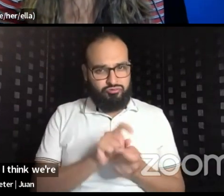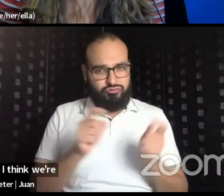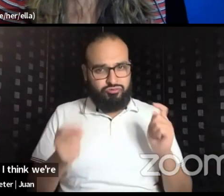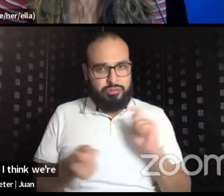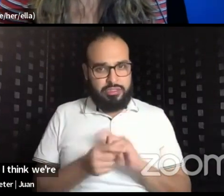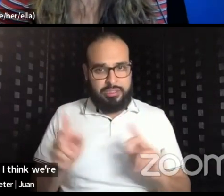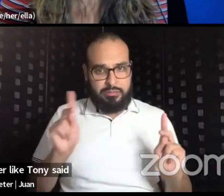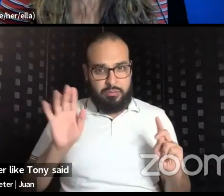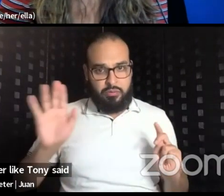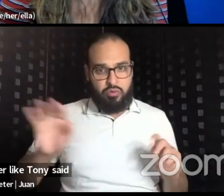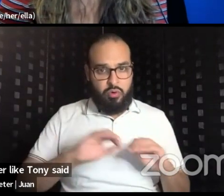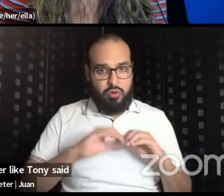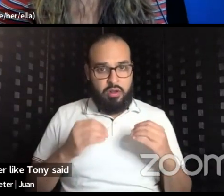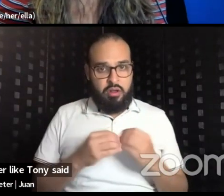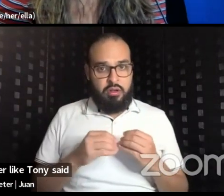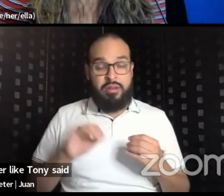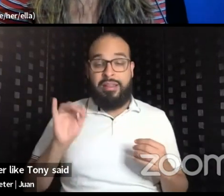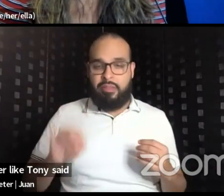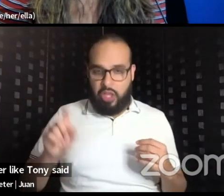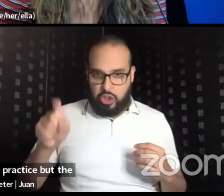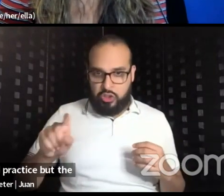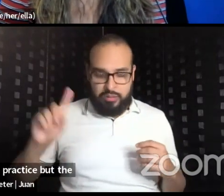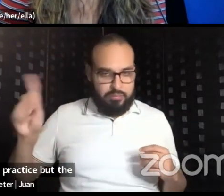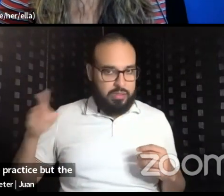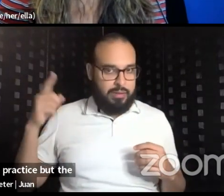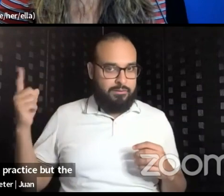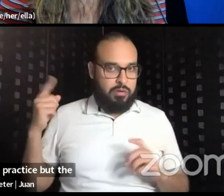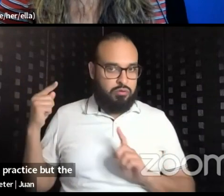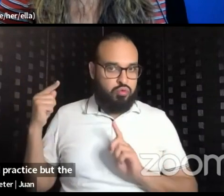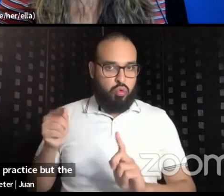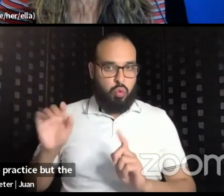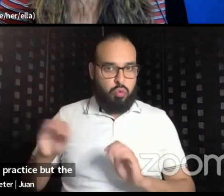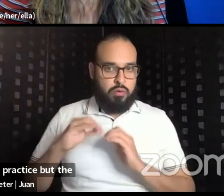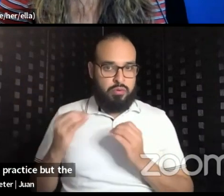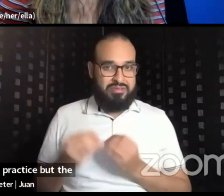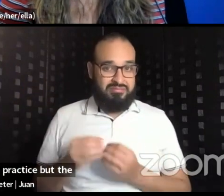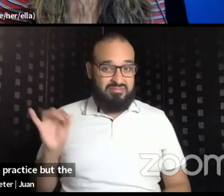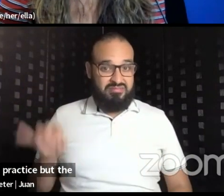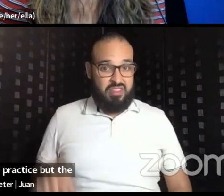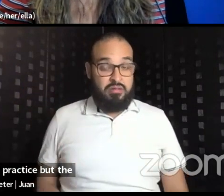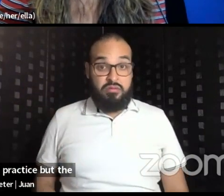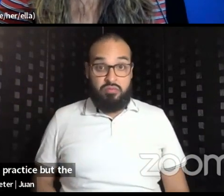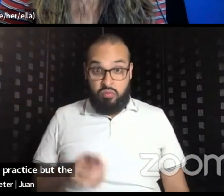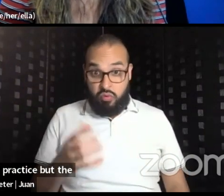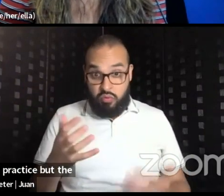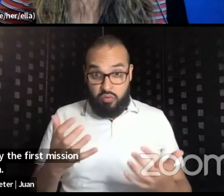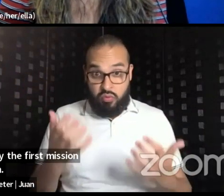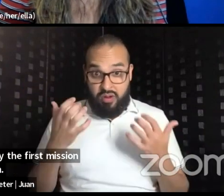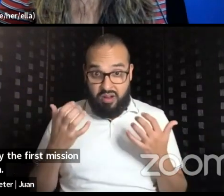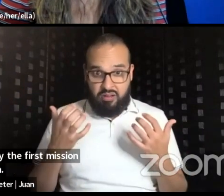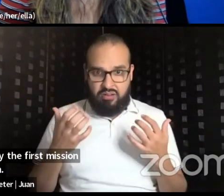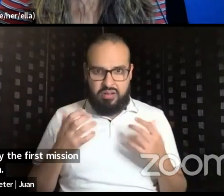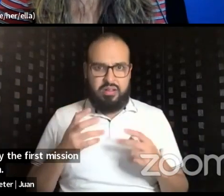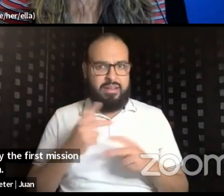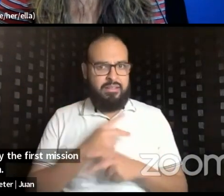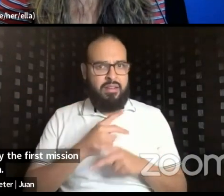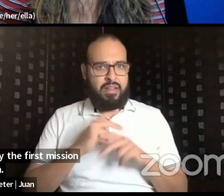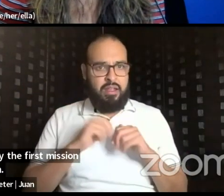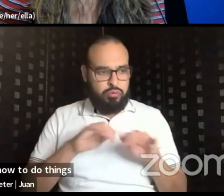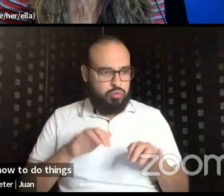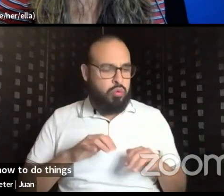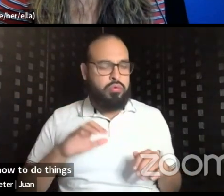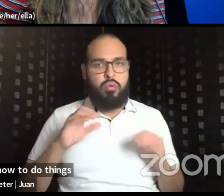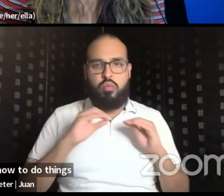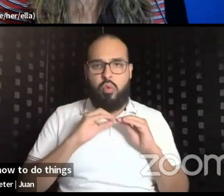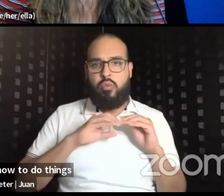are actually the first mission of your organization. If you are really trying to seek out how to do things ethically and you're like, okay, for our